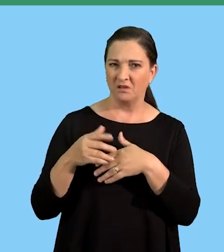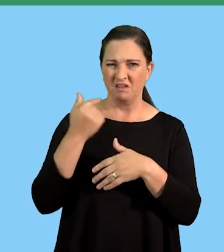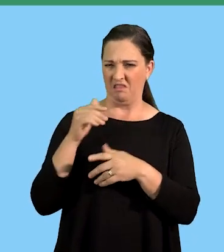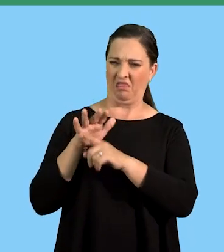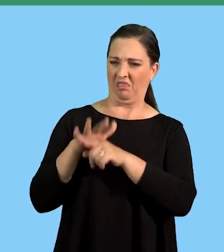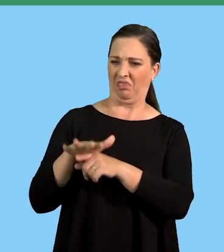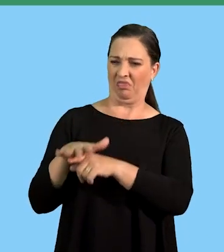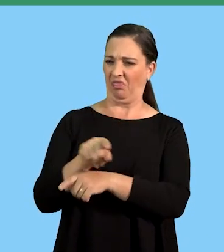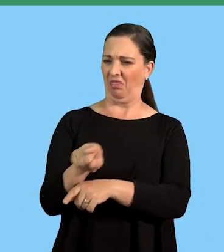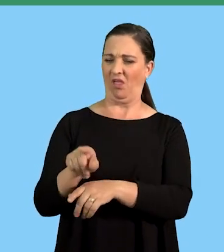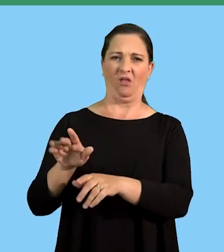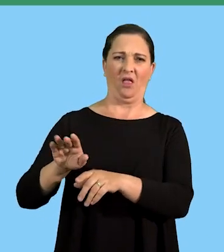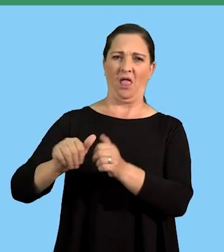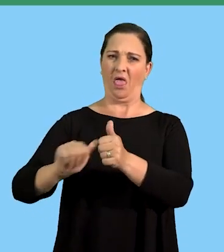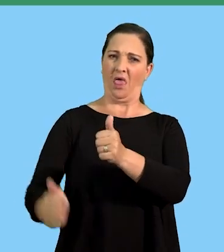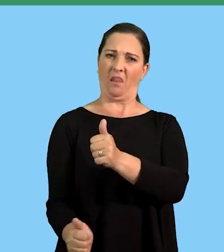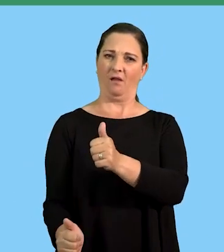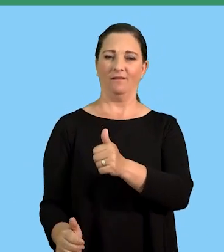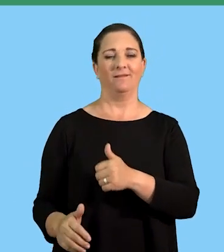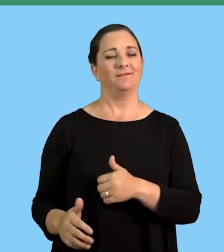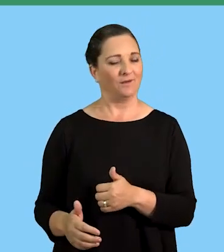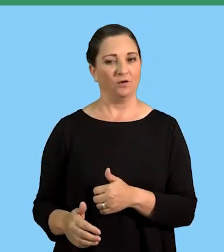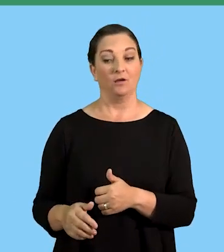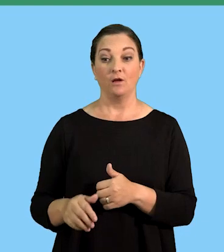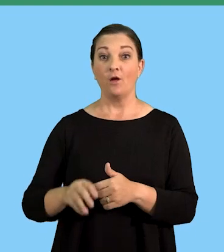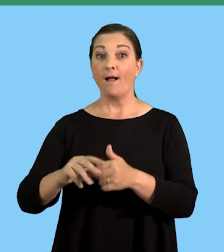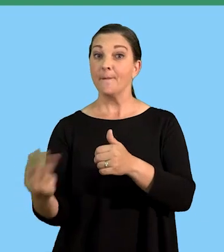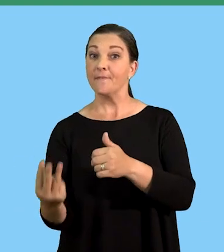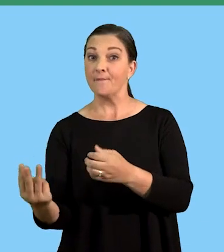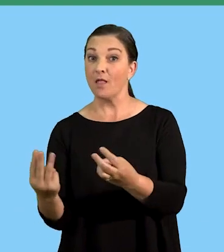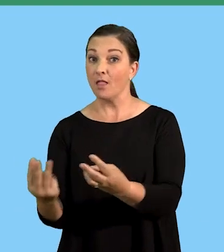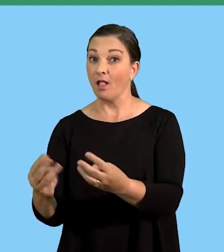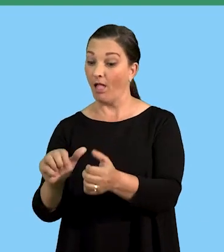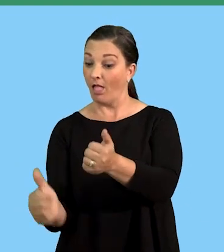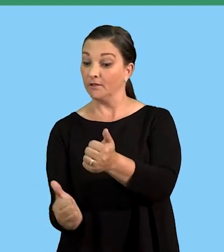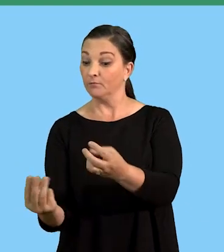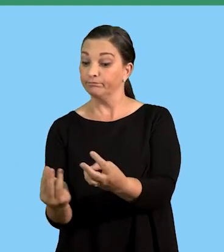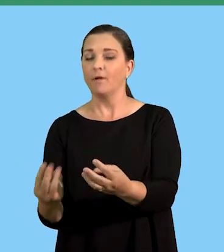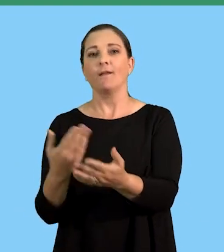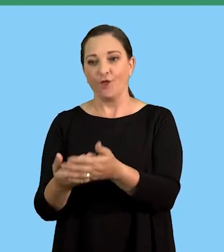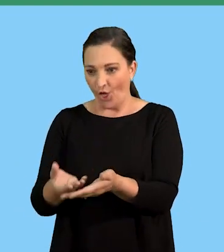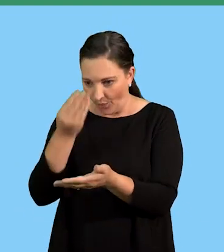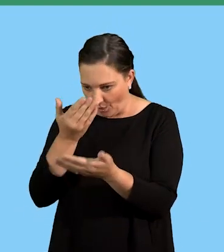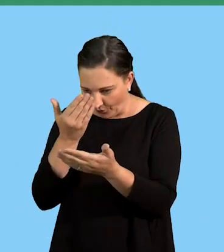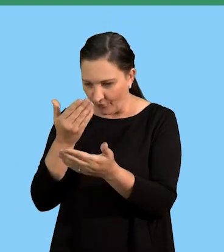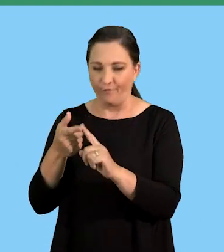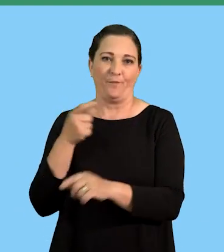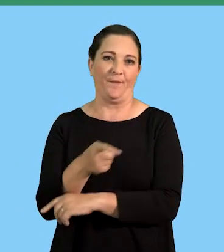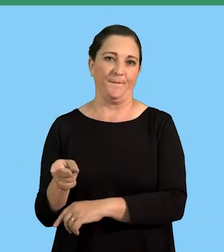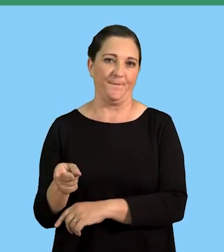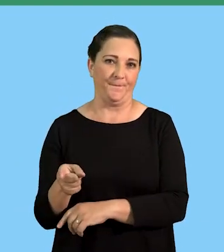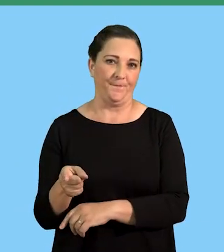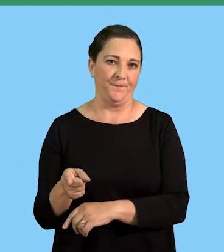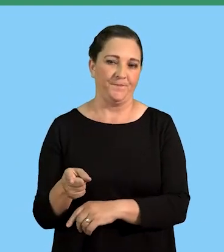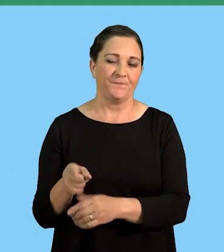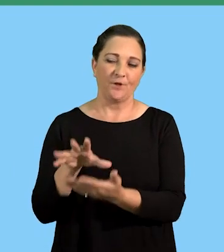should be treated as a subordinate only. You should also learn from your subordinates. And then, this is to say a good leader will stay with the task